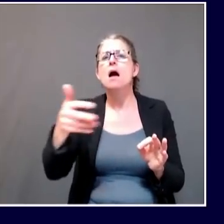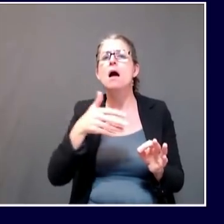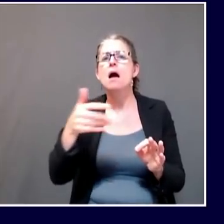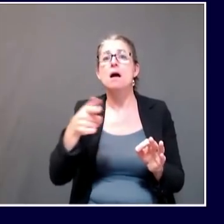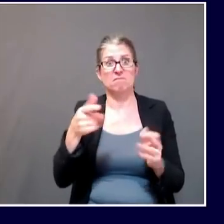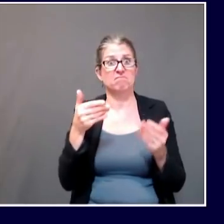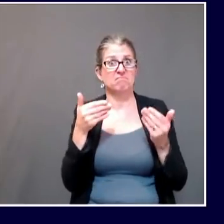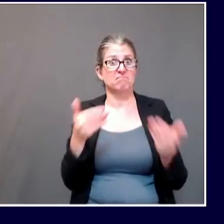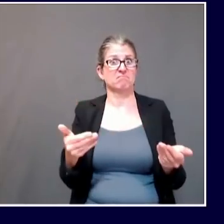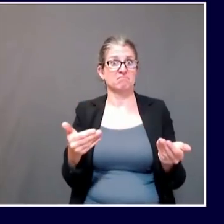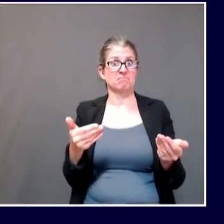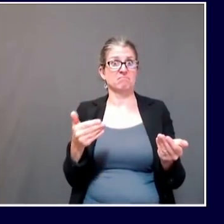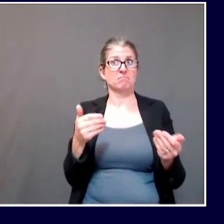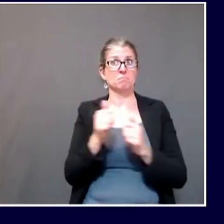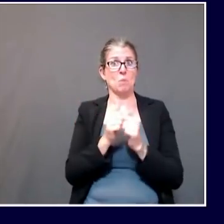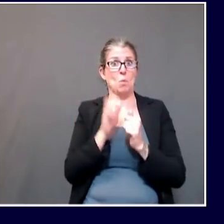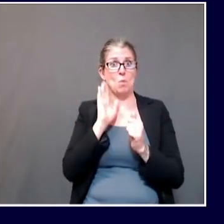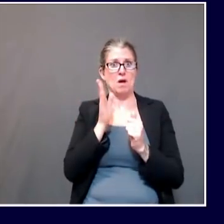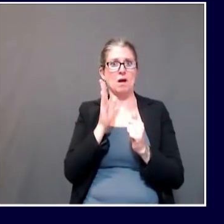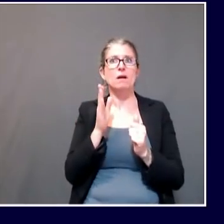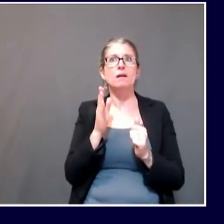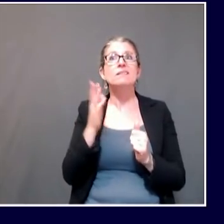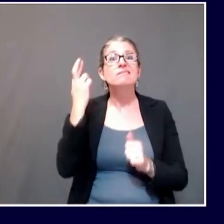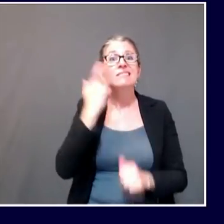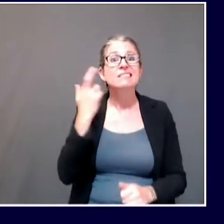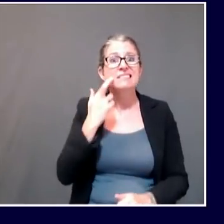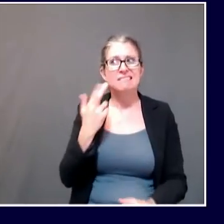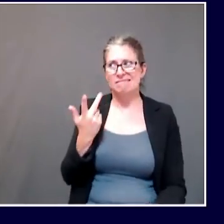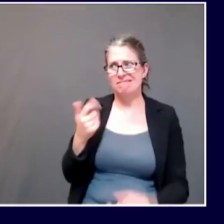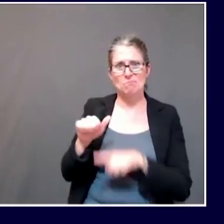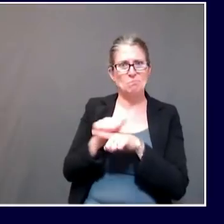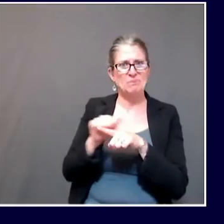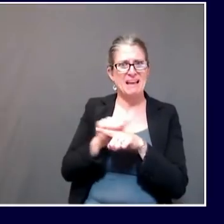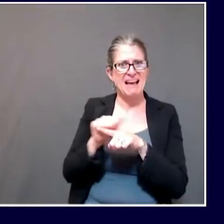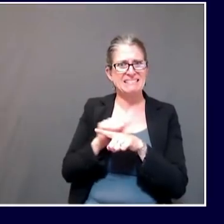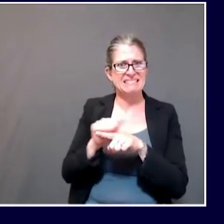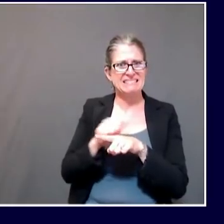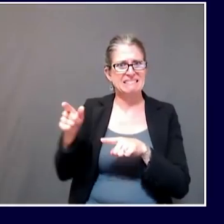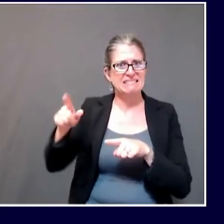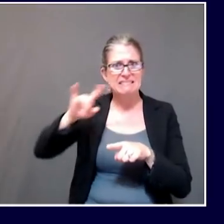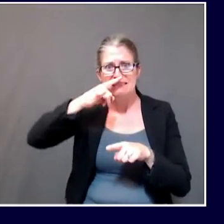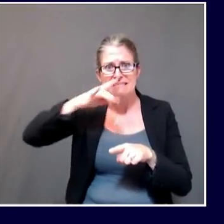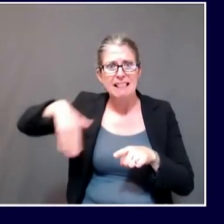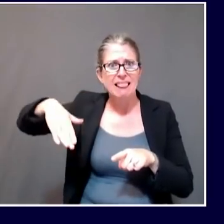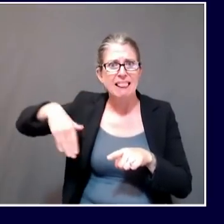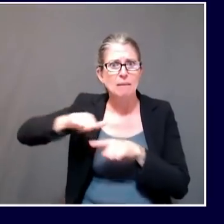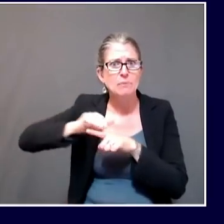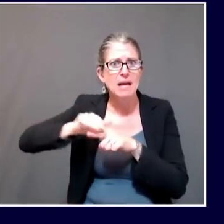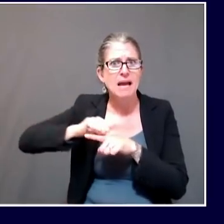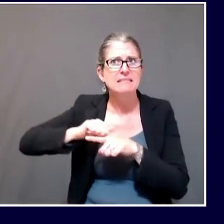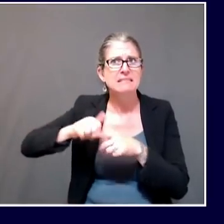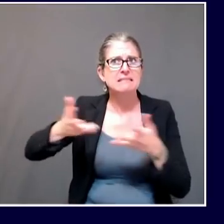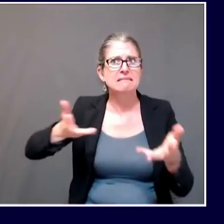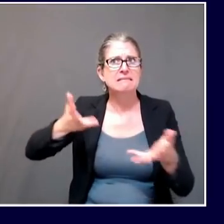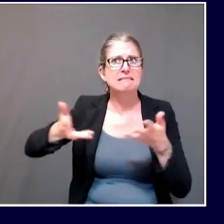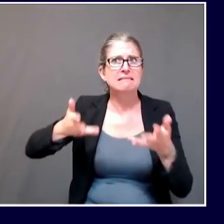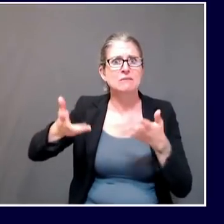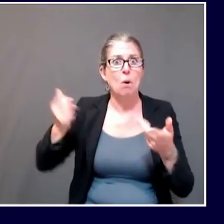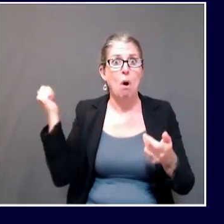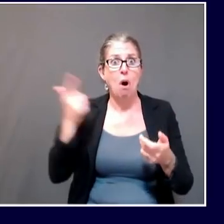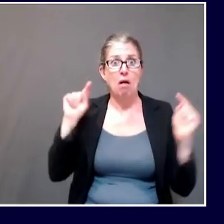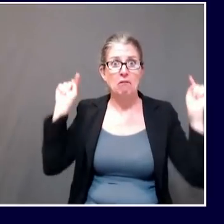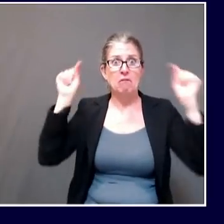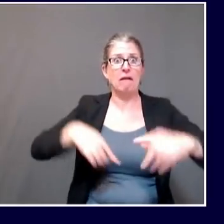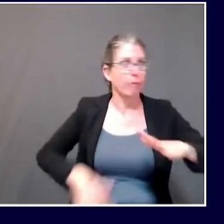in one week. And it's just been, it's been a rollercoaster for really for everyone. I mean,